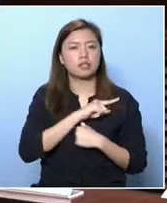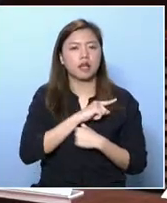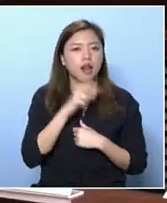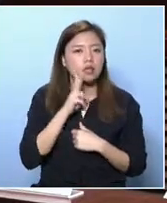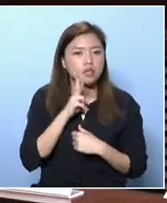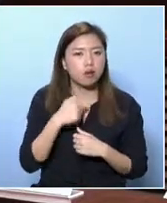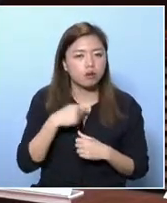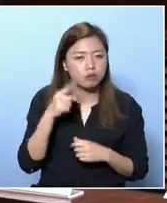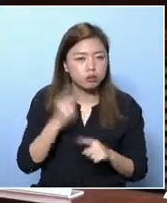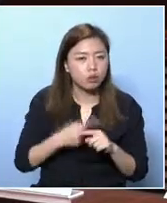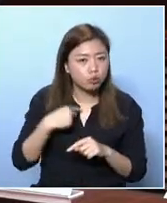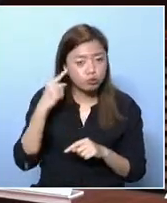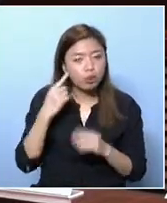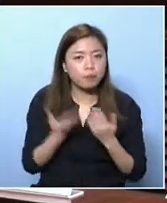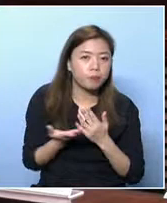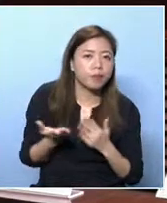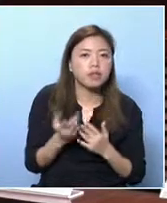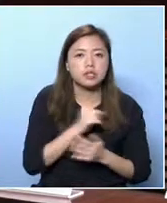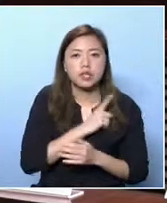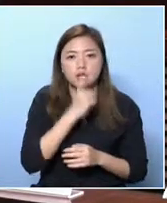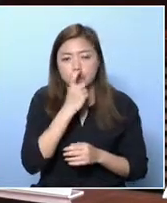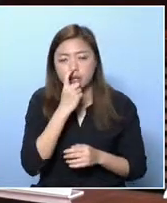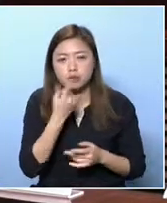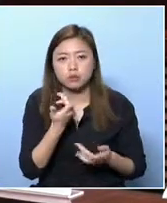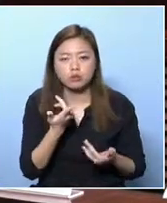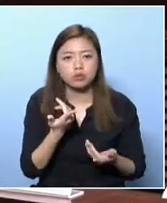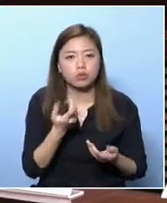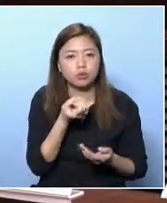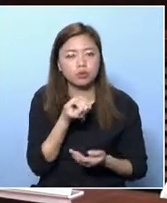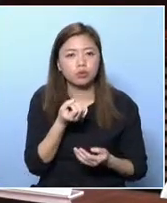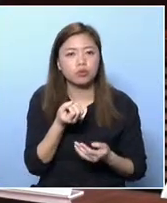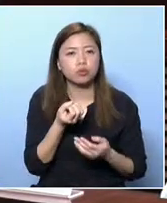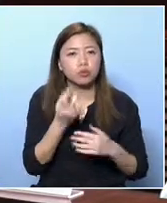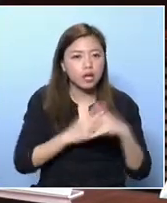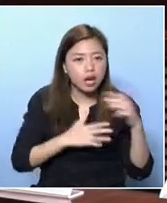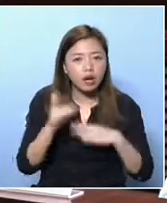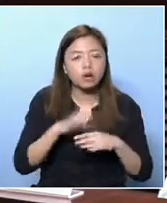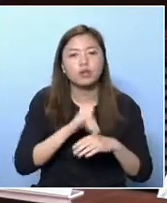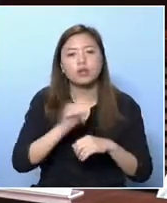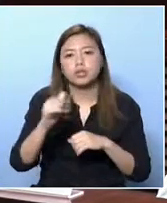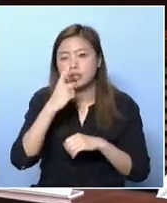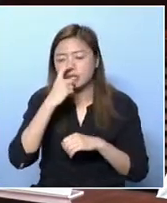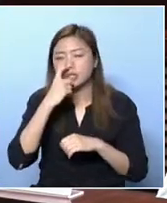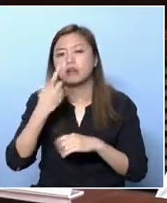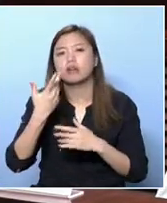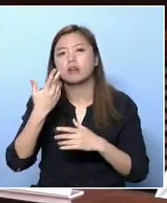be involved in exchange programs. For example, I would like to